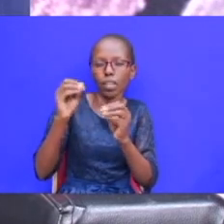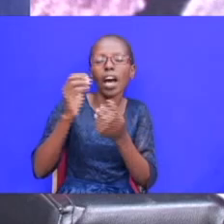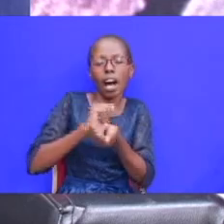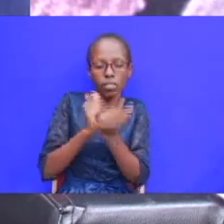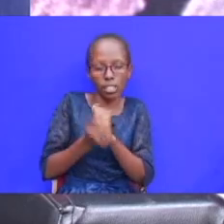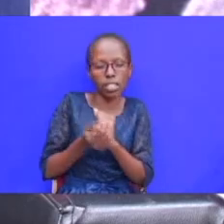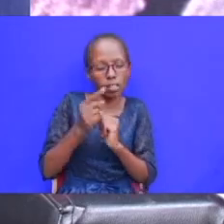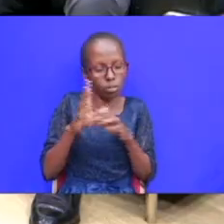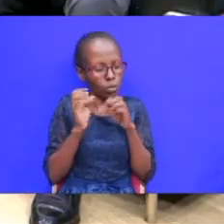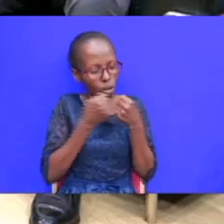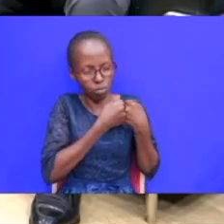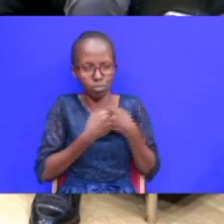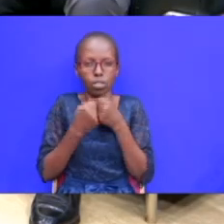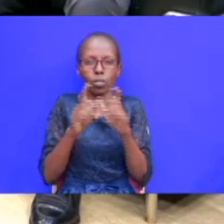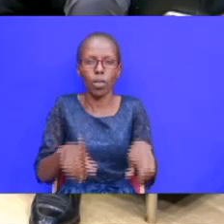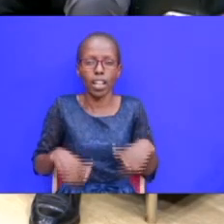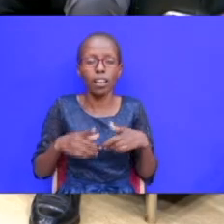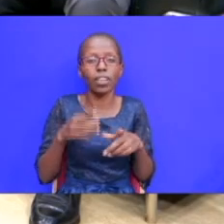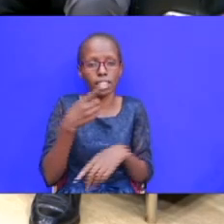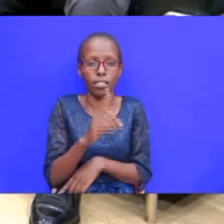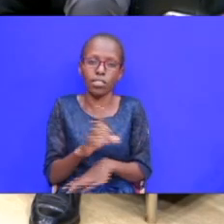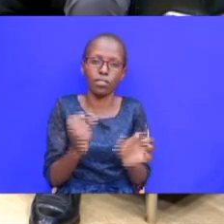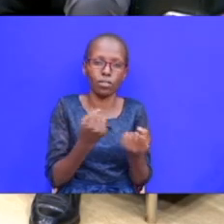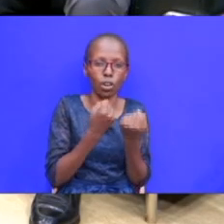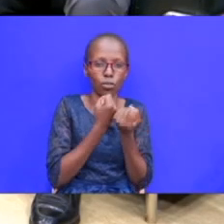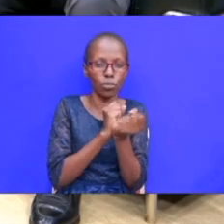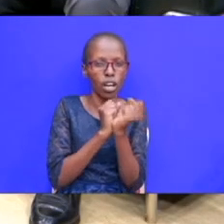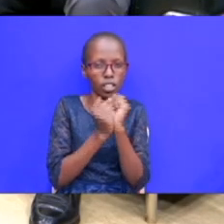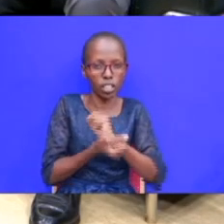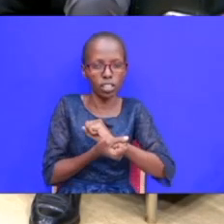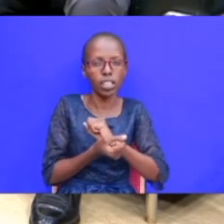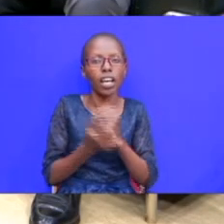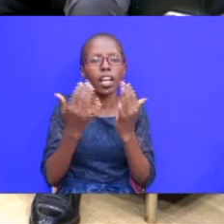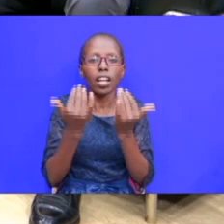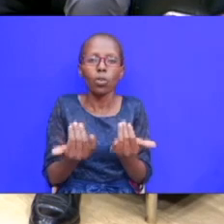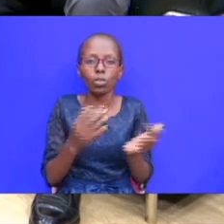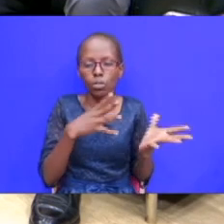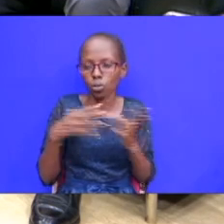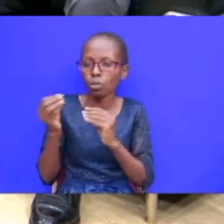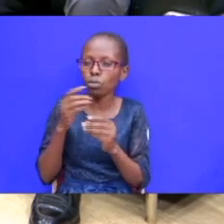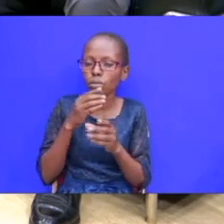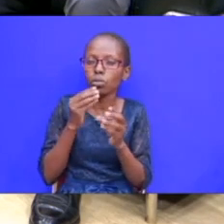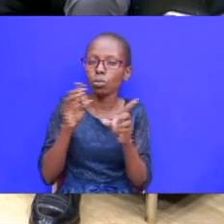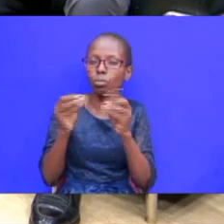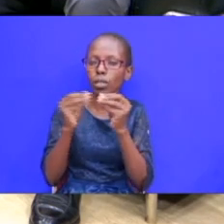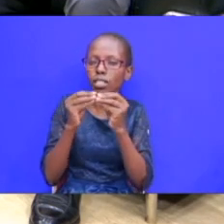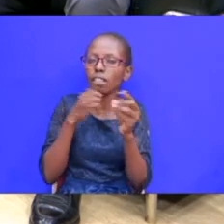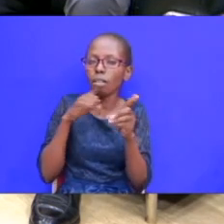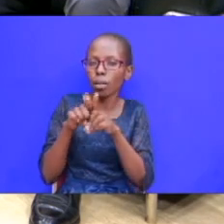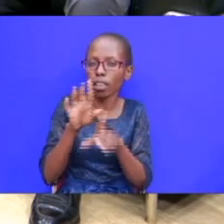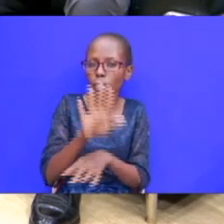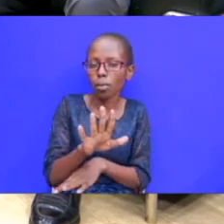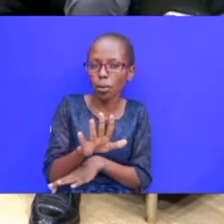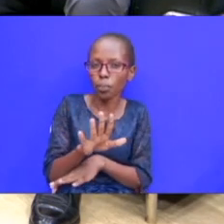you've struggled with life and you've changed rather than gok he is going to meet his brother how do you meet someone you've uh